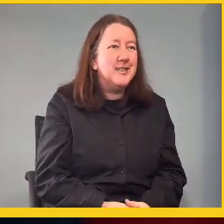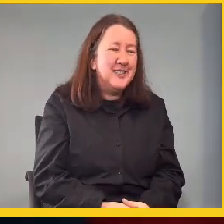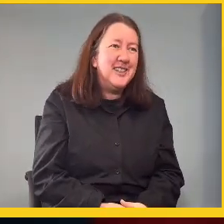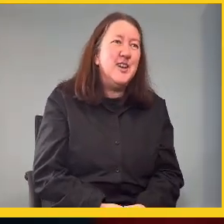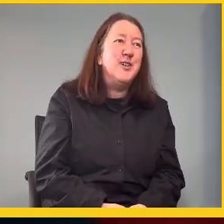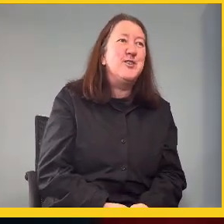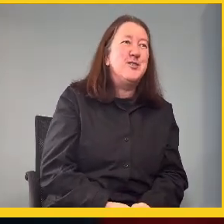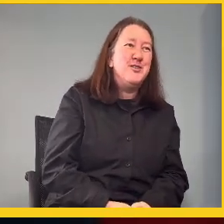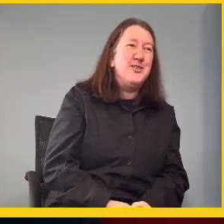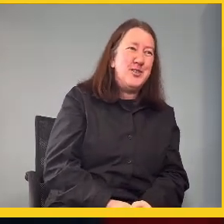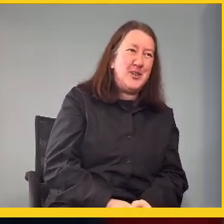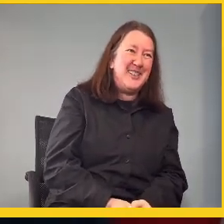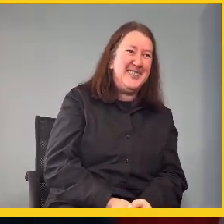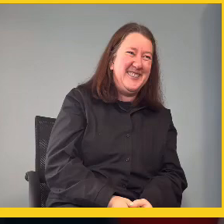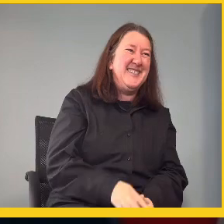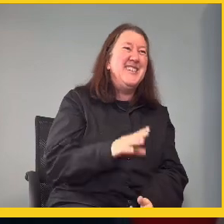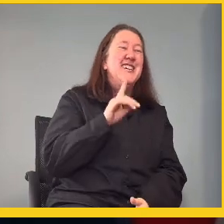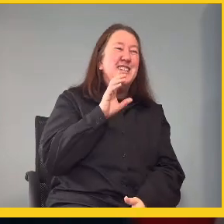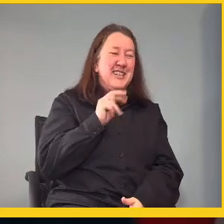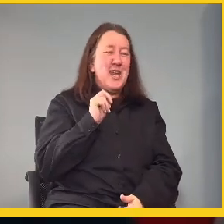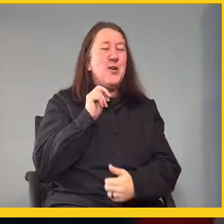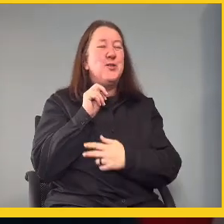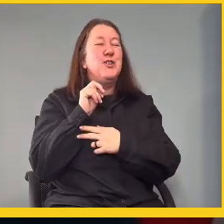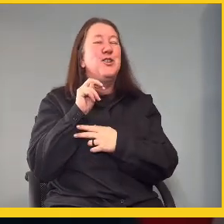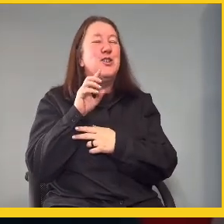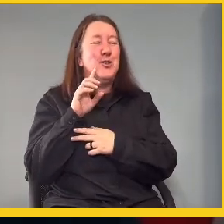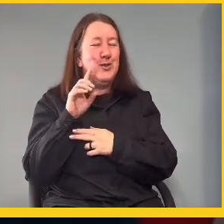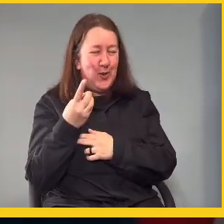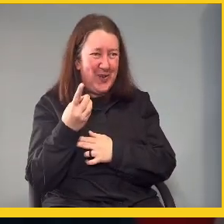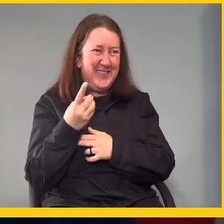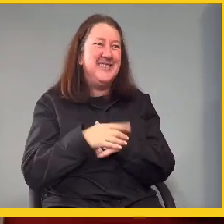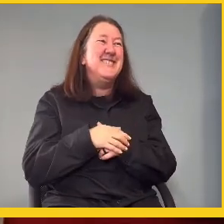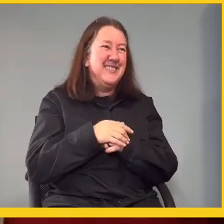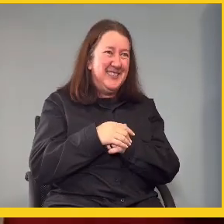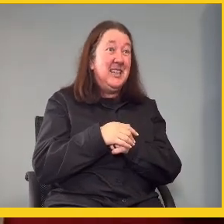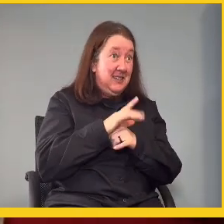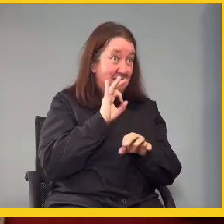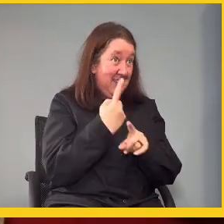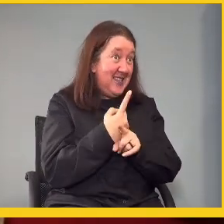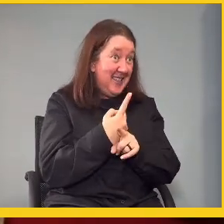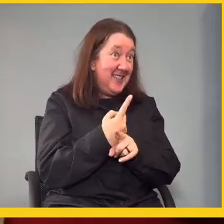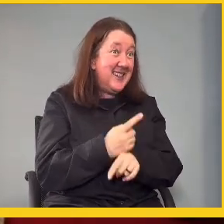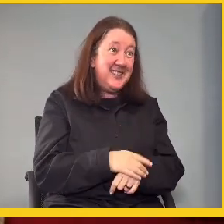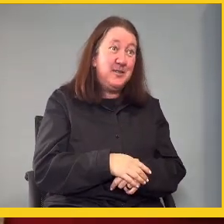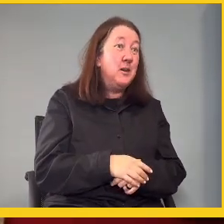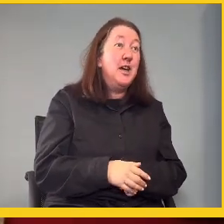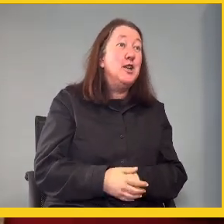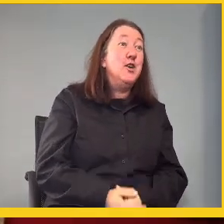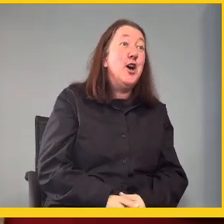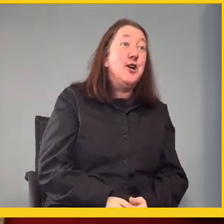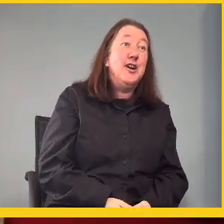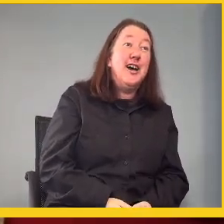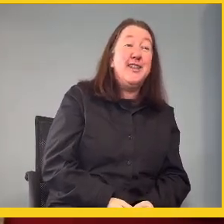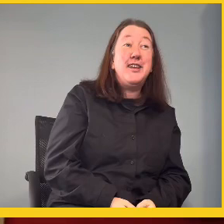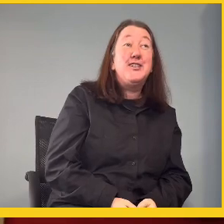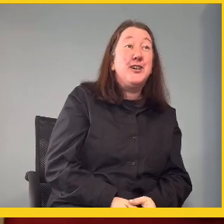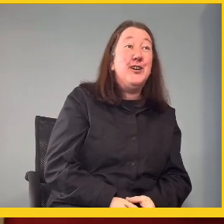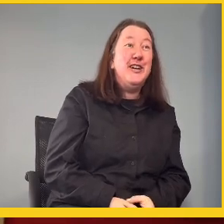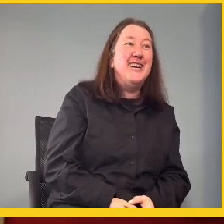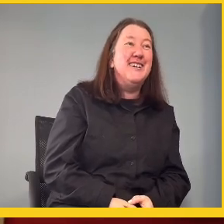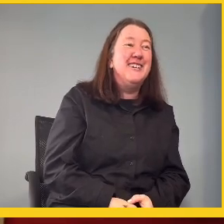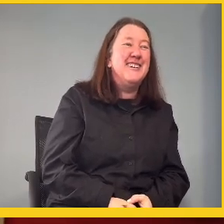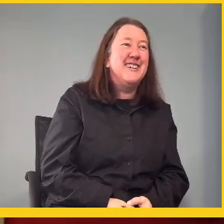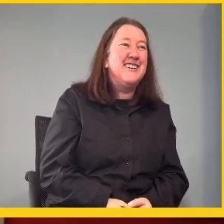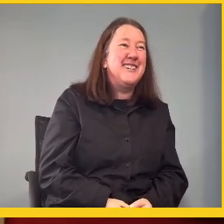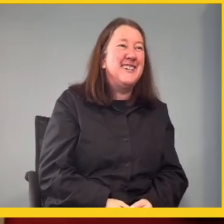Niehaut. Niehaut. Niehaut. Niehaut. Niehaut. Is that fine? Yes. I think